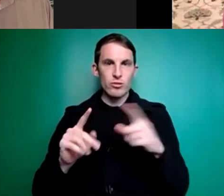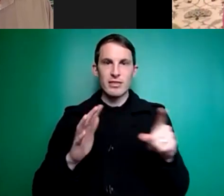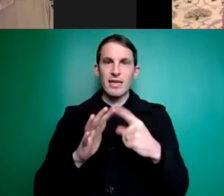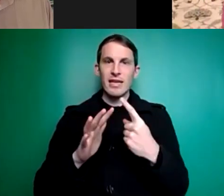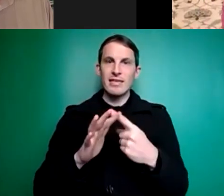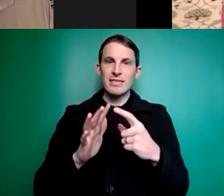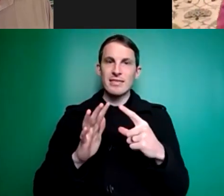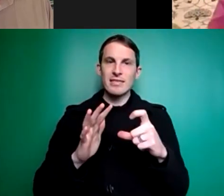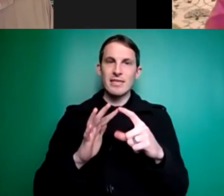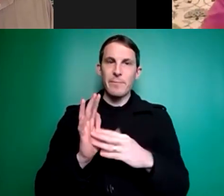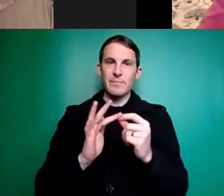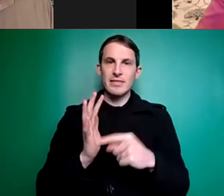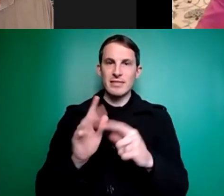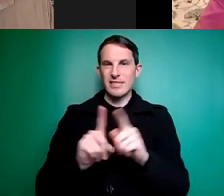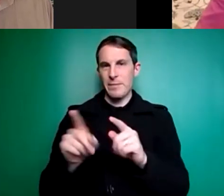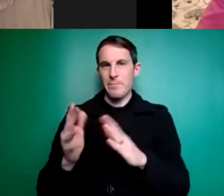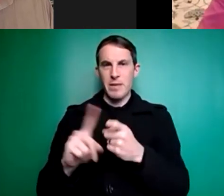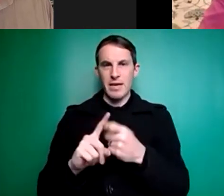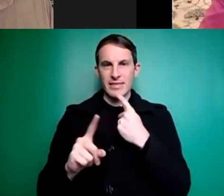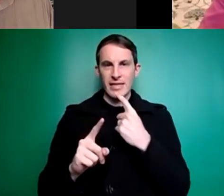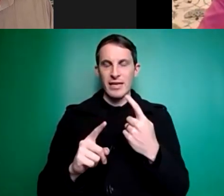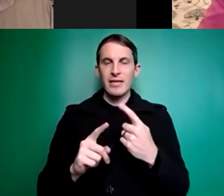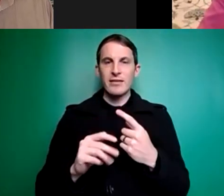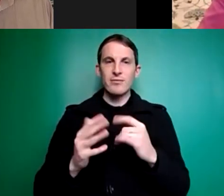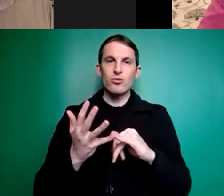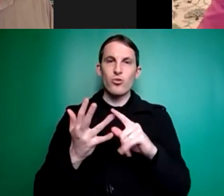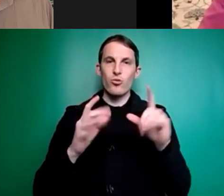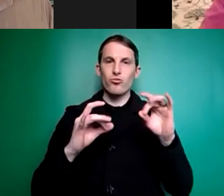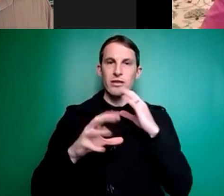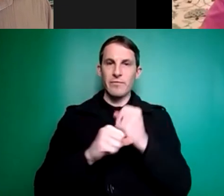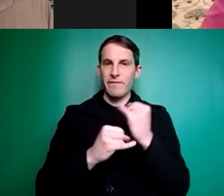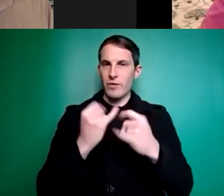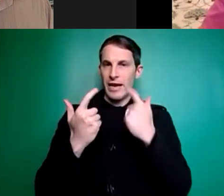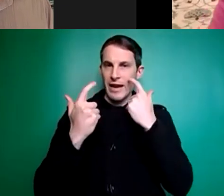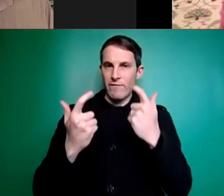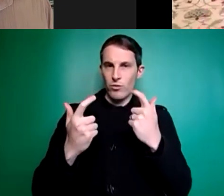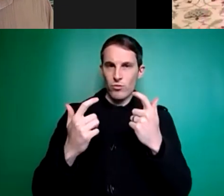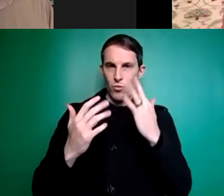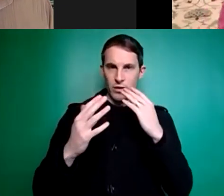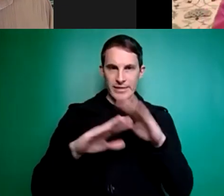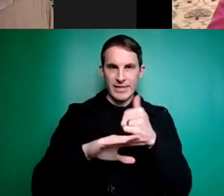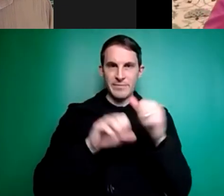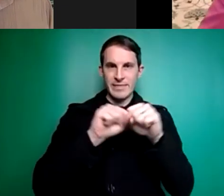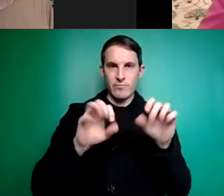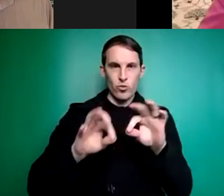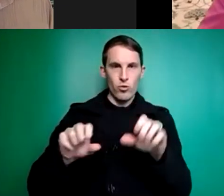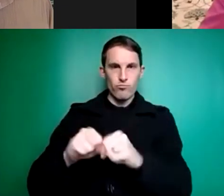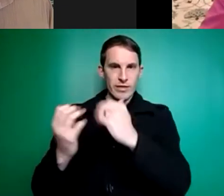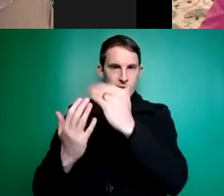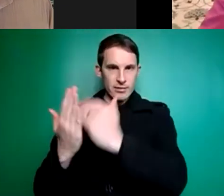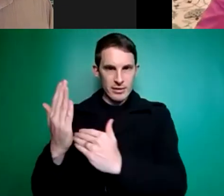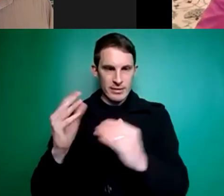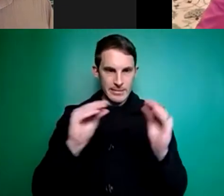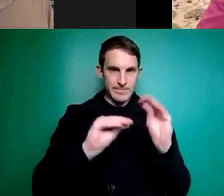uh I think it was Mark said so um the the Commonwealth were very careful to do that when they set up the scheme um and